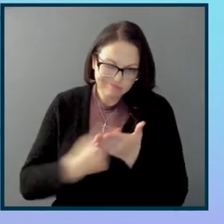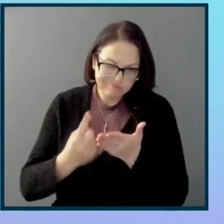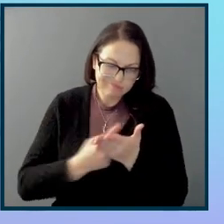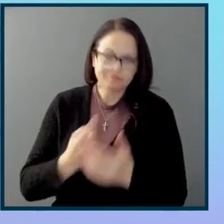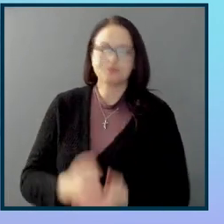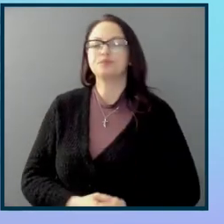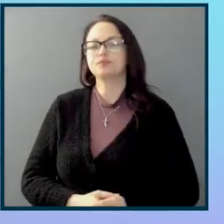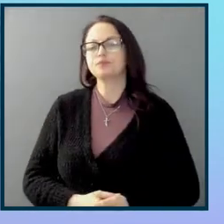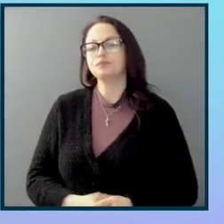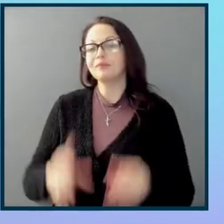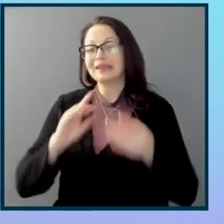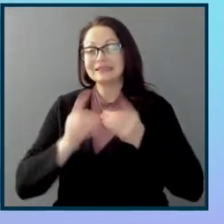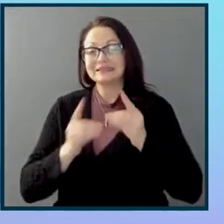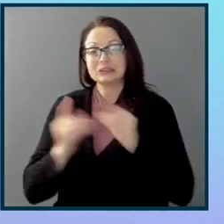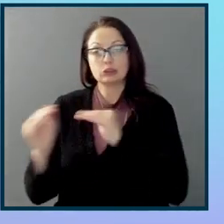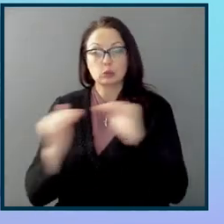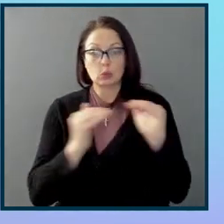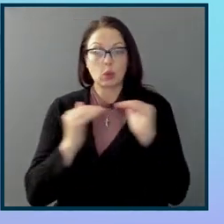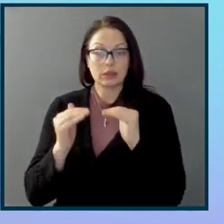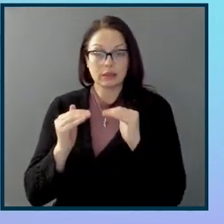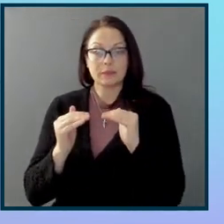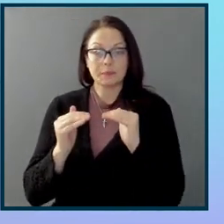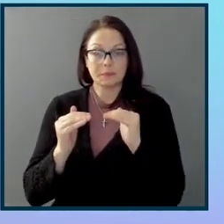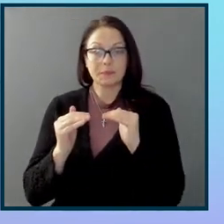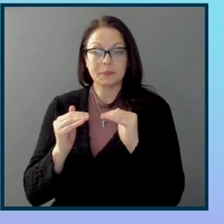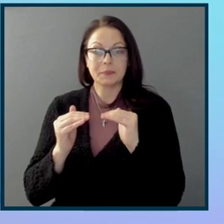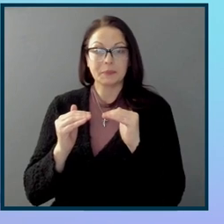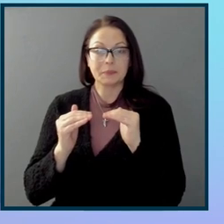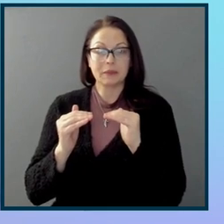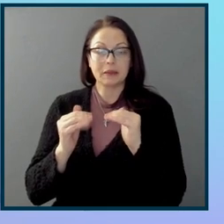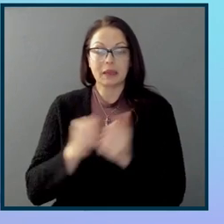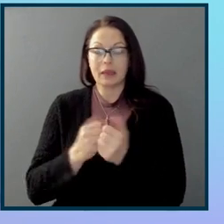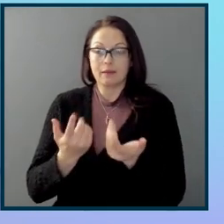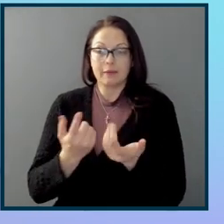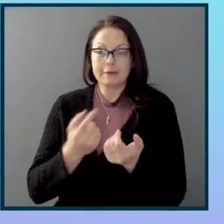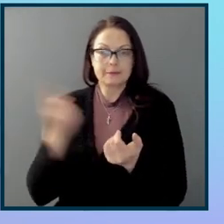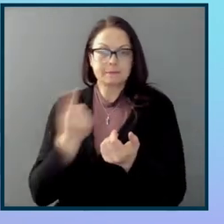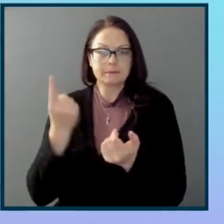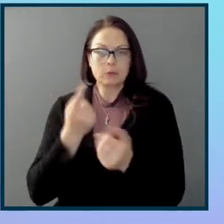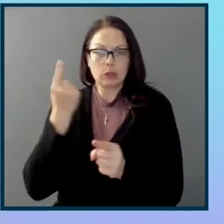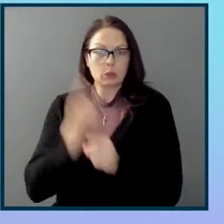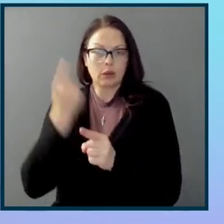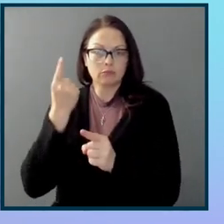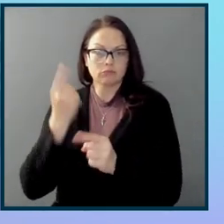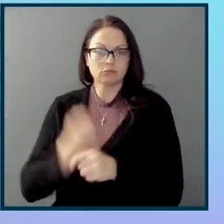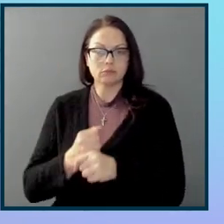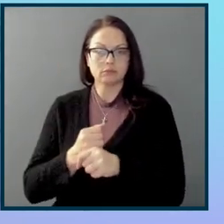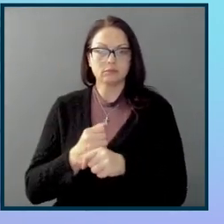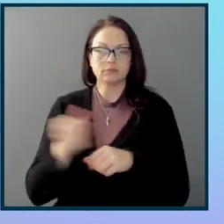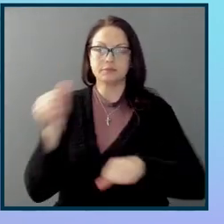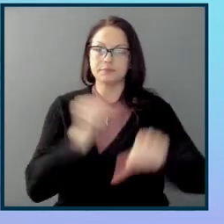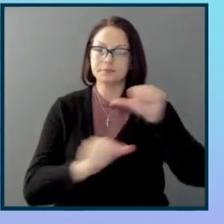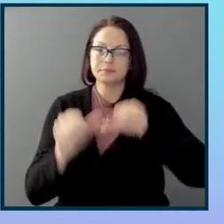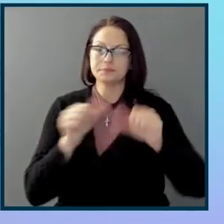Digital equality is really the only humane thing to do. Science with humanity should be the